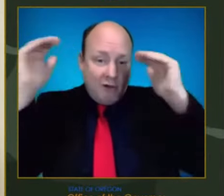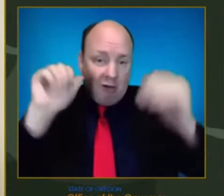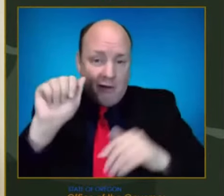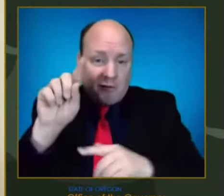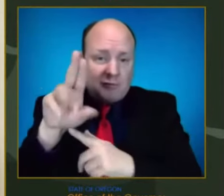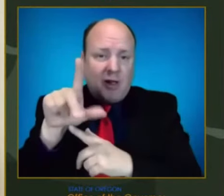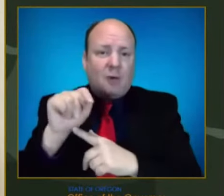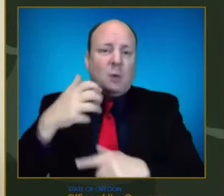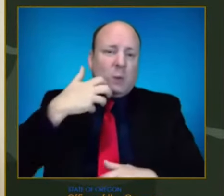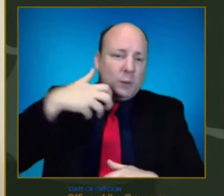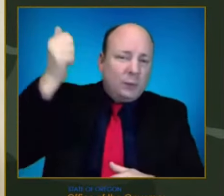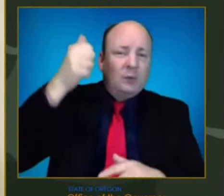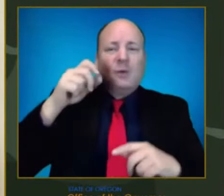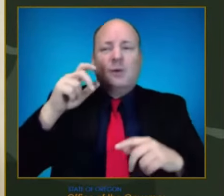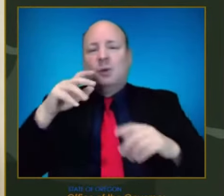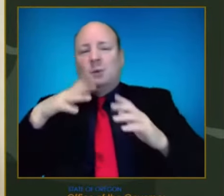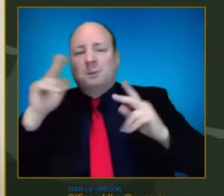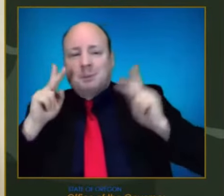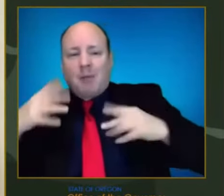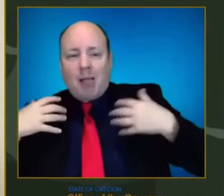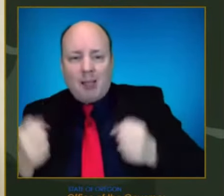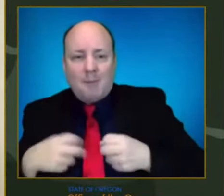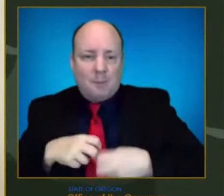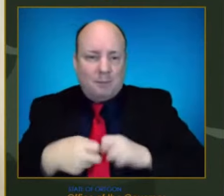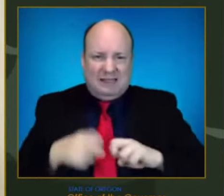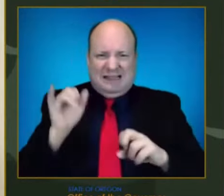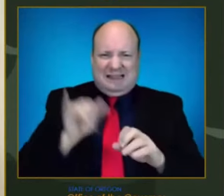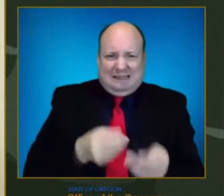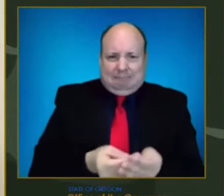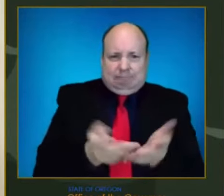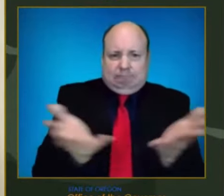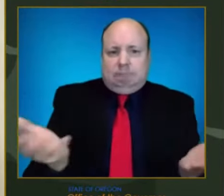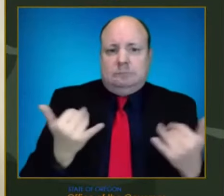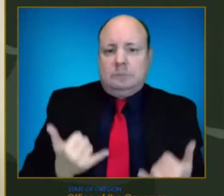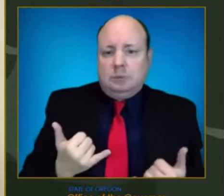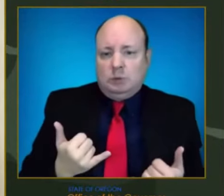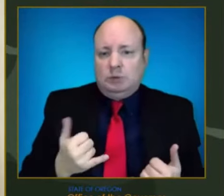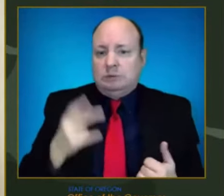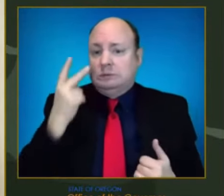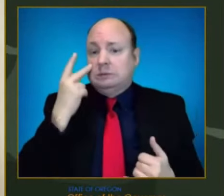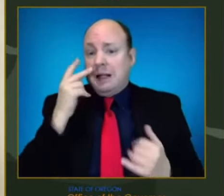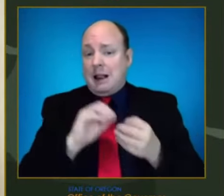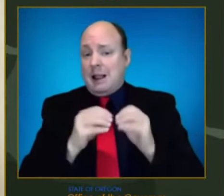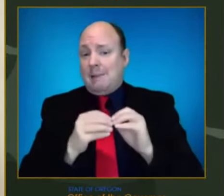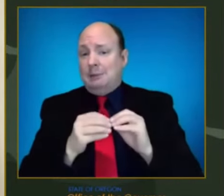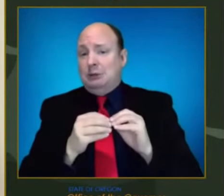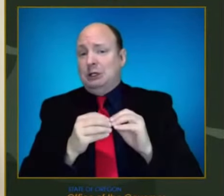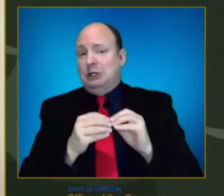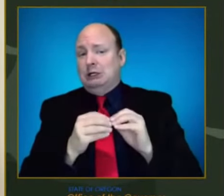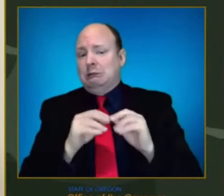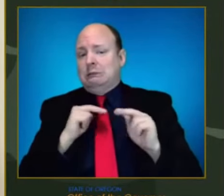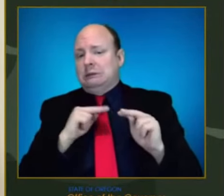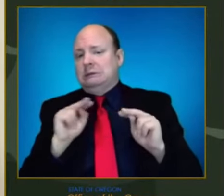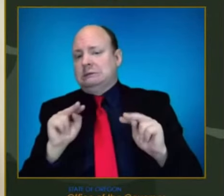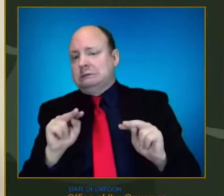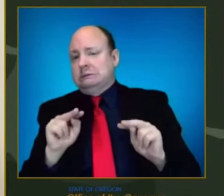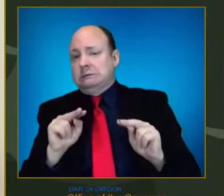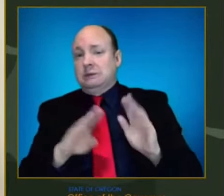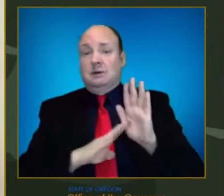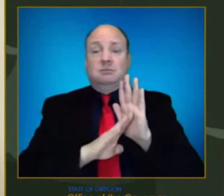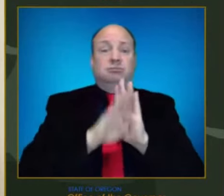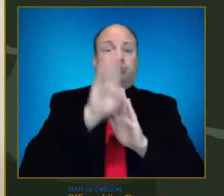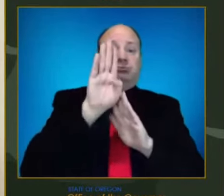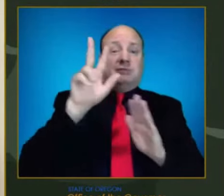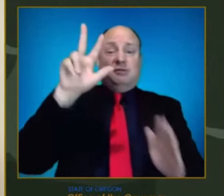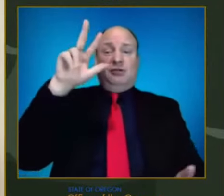the numbers that we've just seen, along with all Oregonians, are incredibly concerning. And I will just say